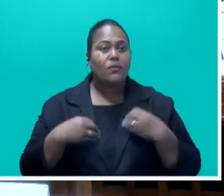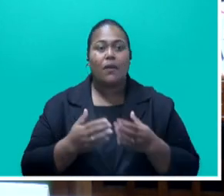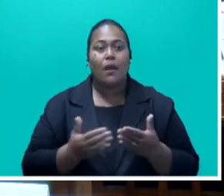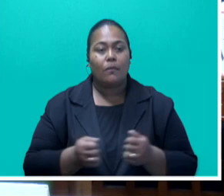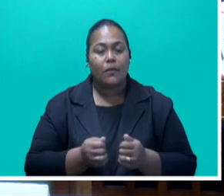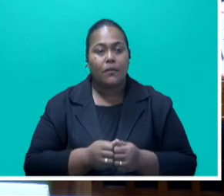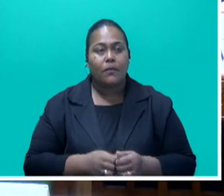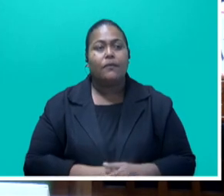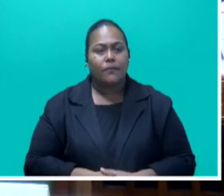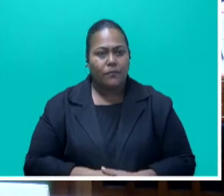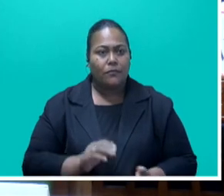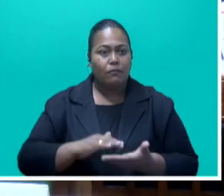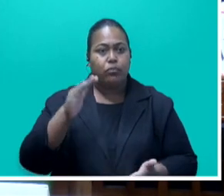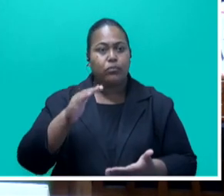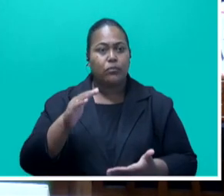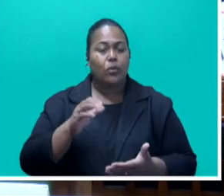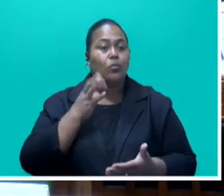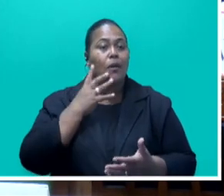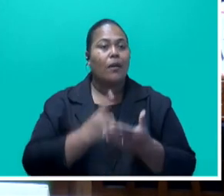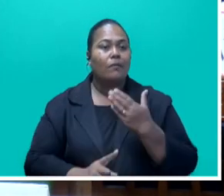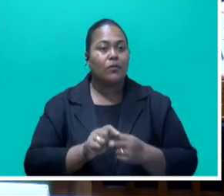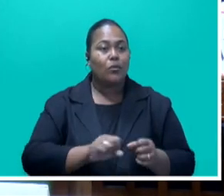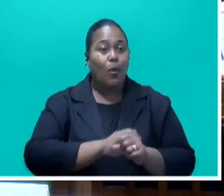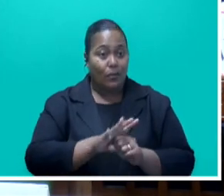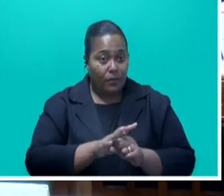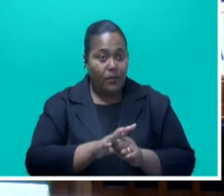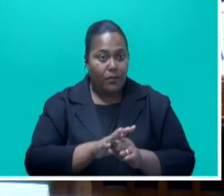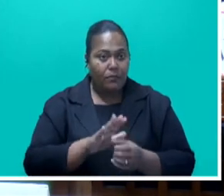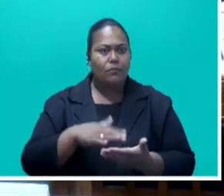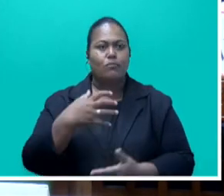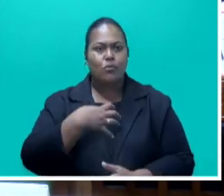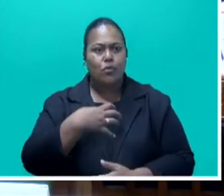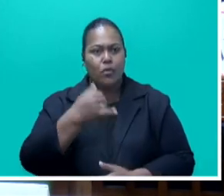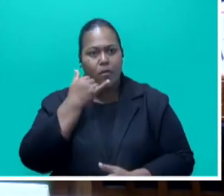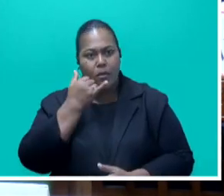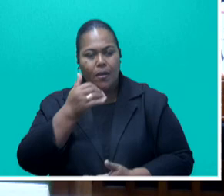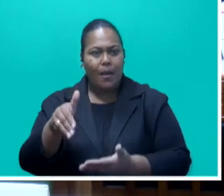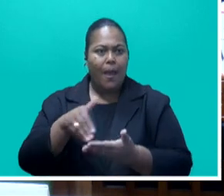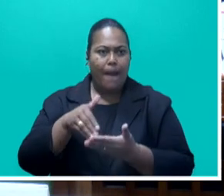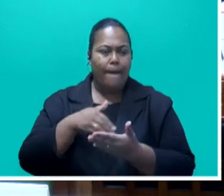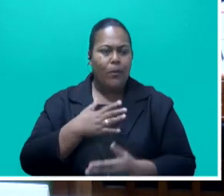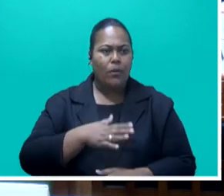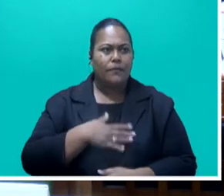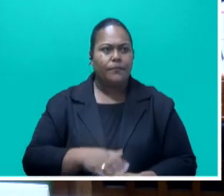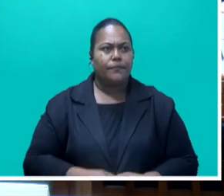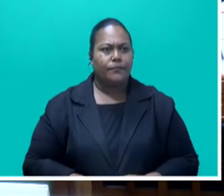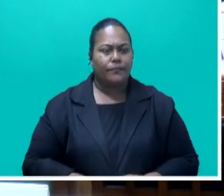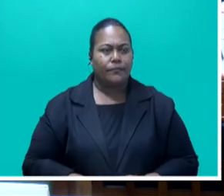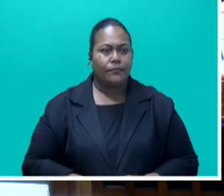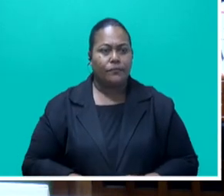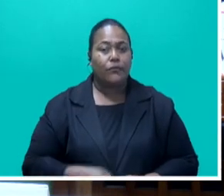of course, there was a spike in it during COVID. But then, after that, sorry, in COVID